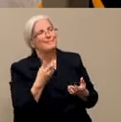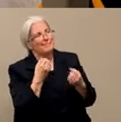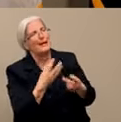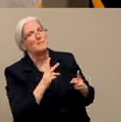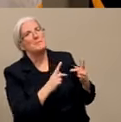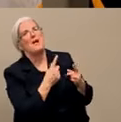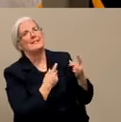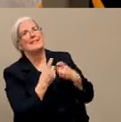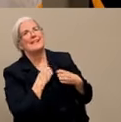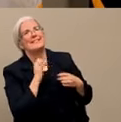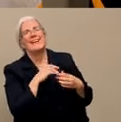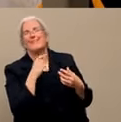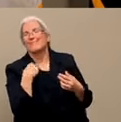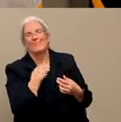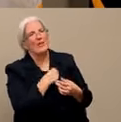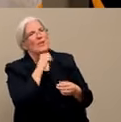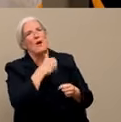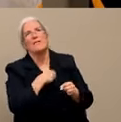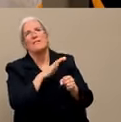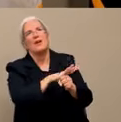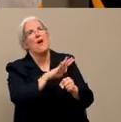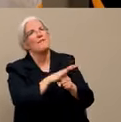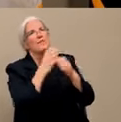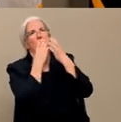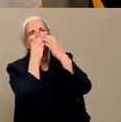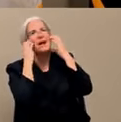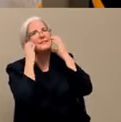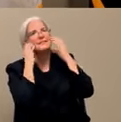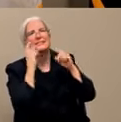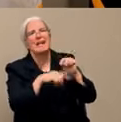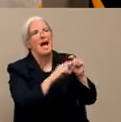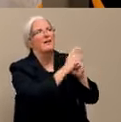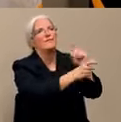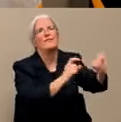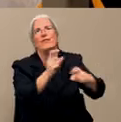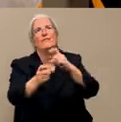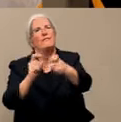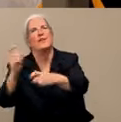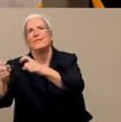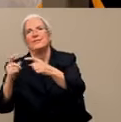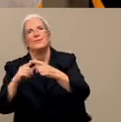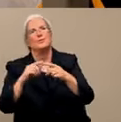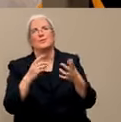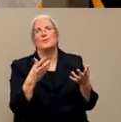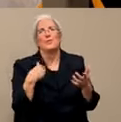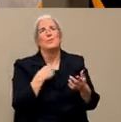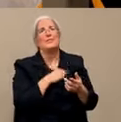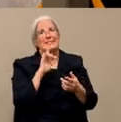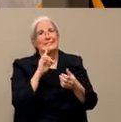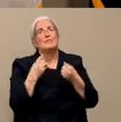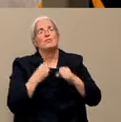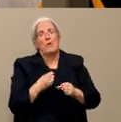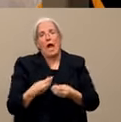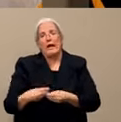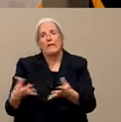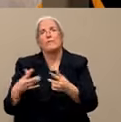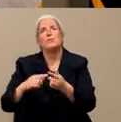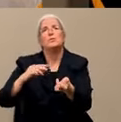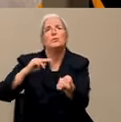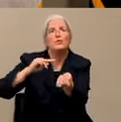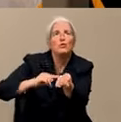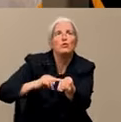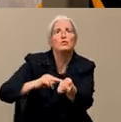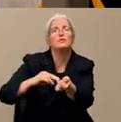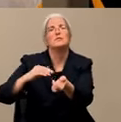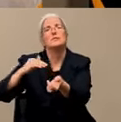And we are trying to have a good supply for health care workers and others. So as far as I am aware,